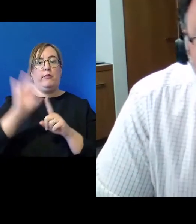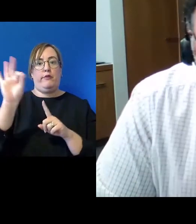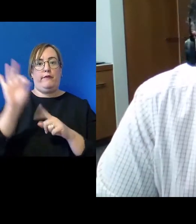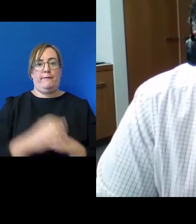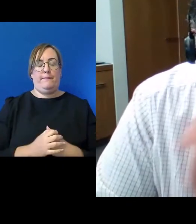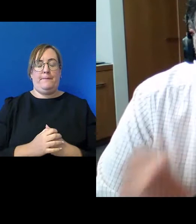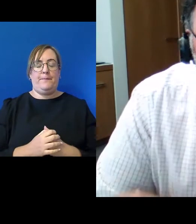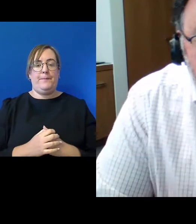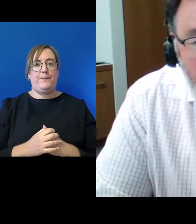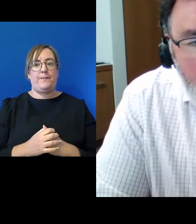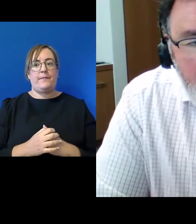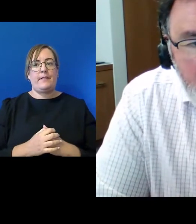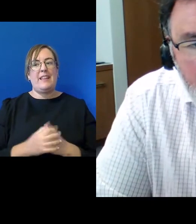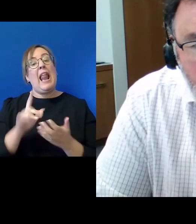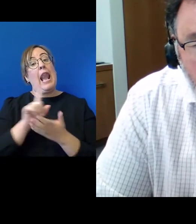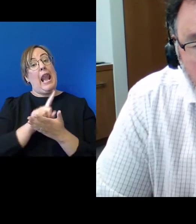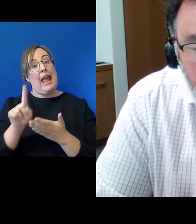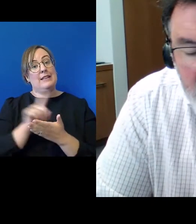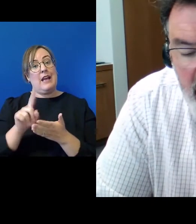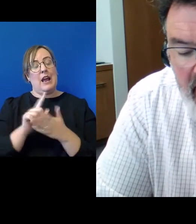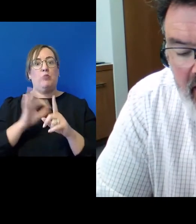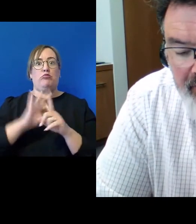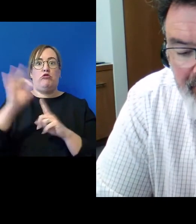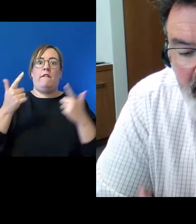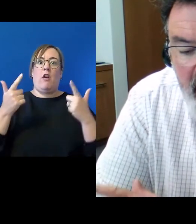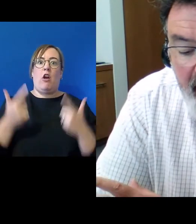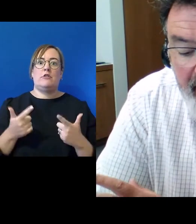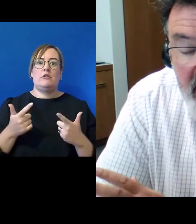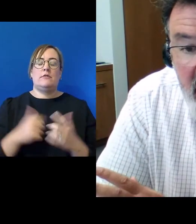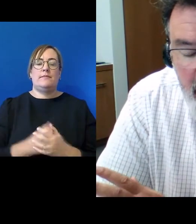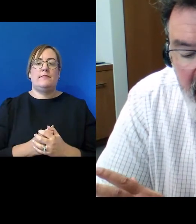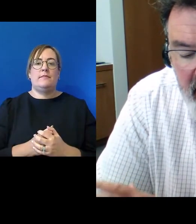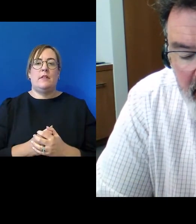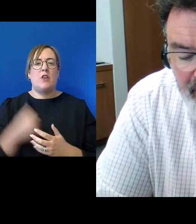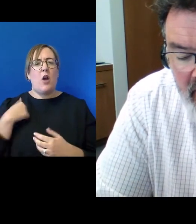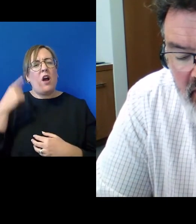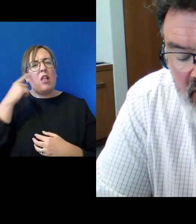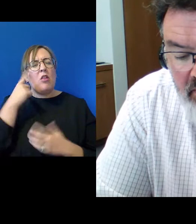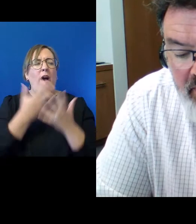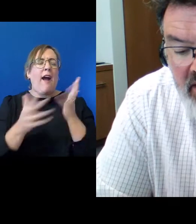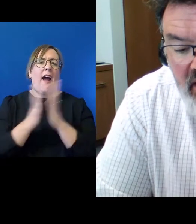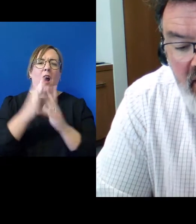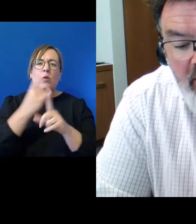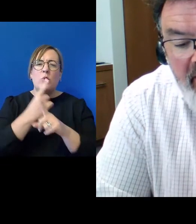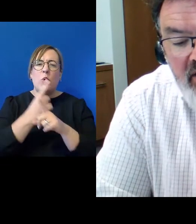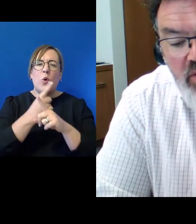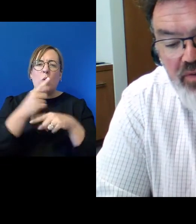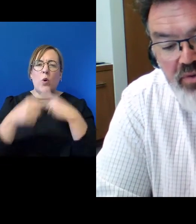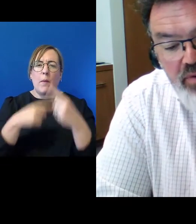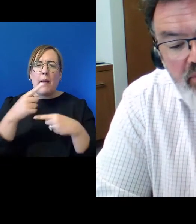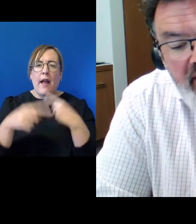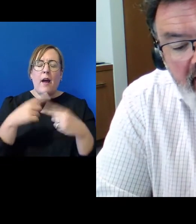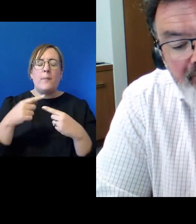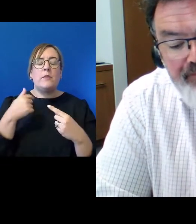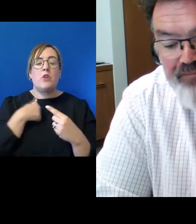Now, I was thinking about how I would talk about this aspect, but I went back and looked